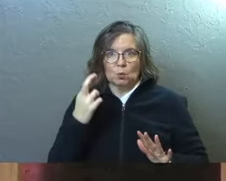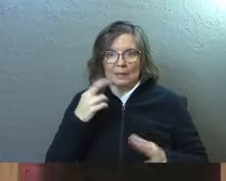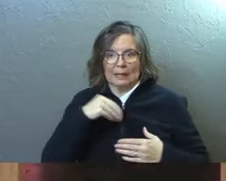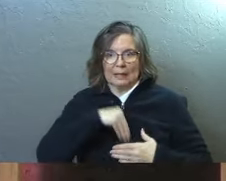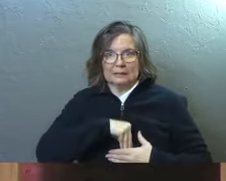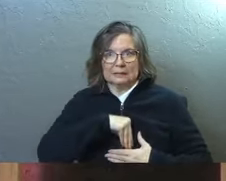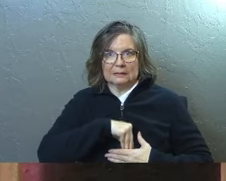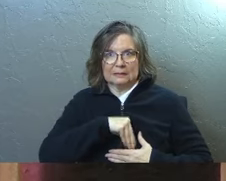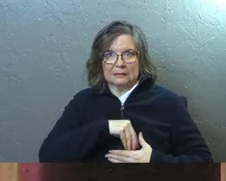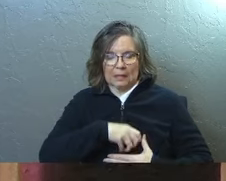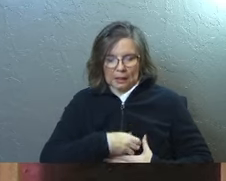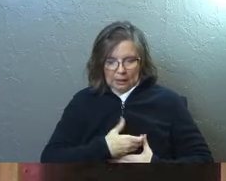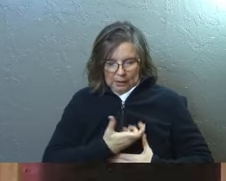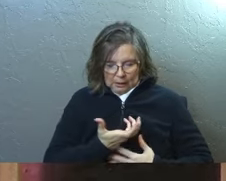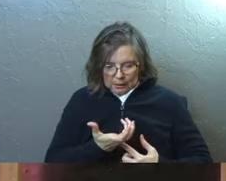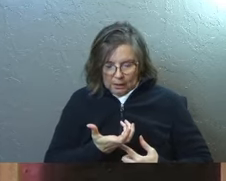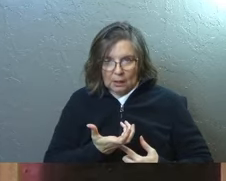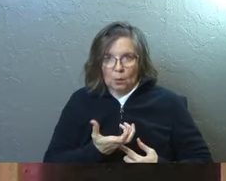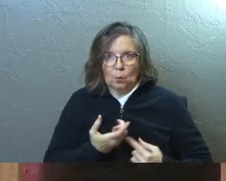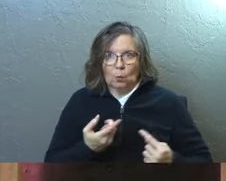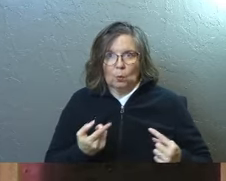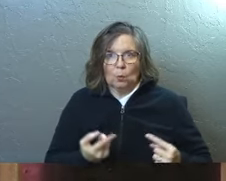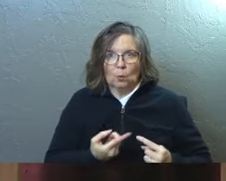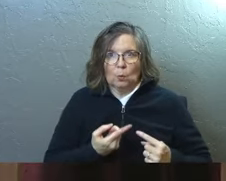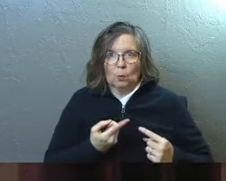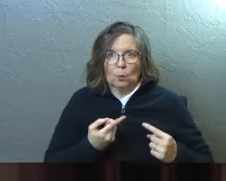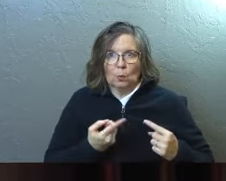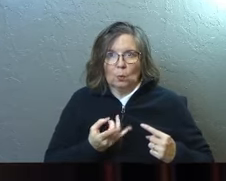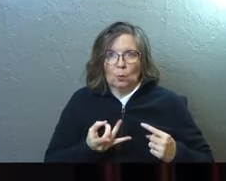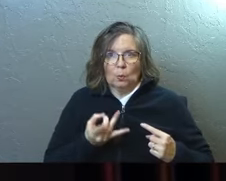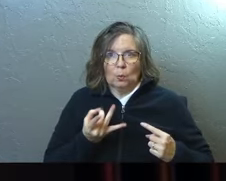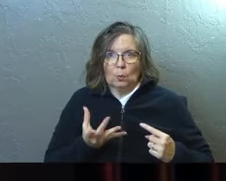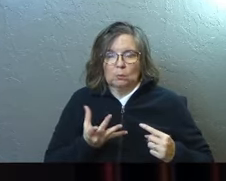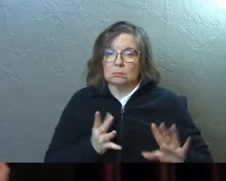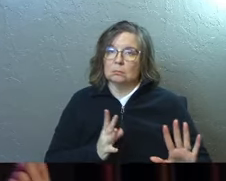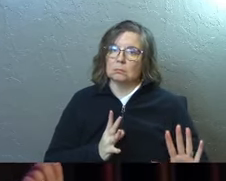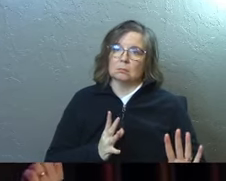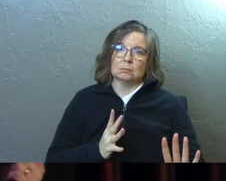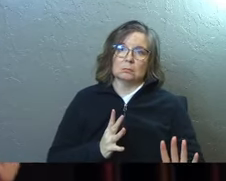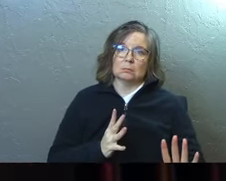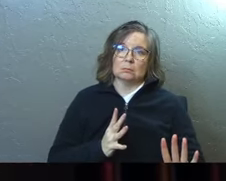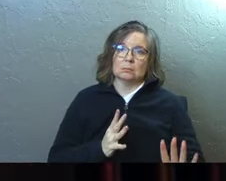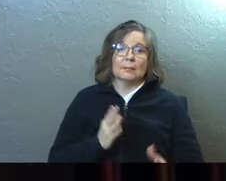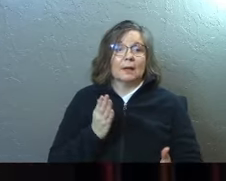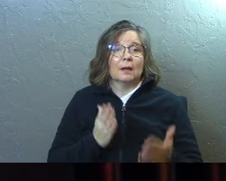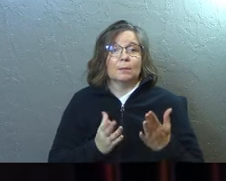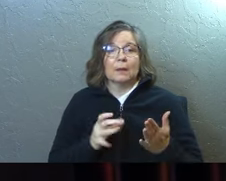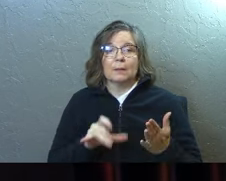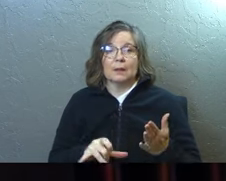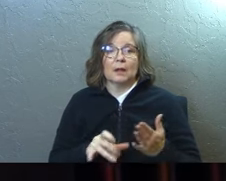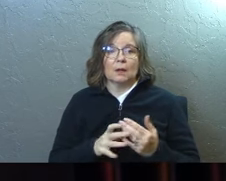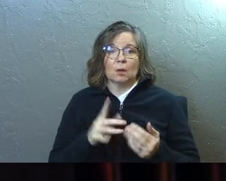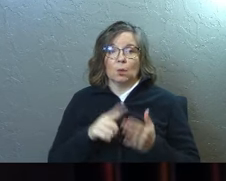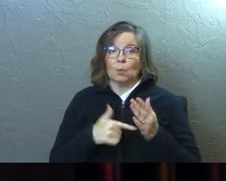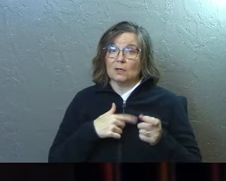we may have stirred some things up. That's okay. Um, it may be that what you're dealing with